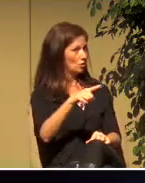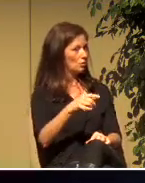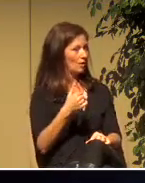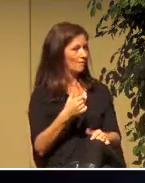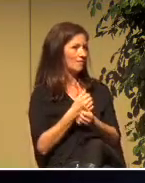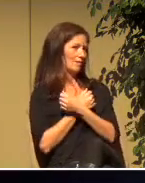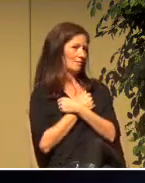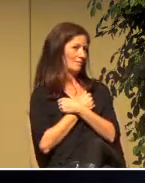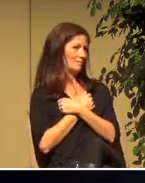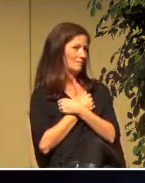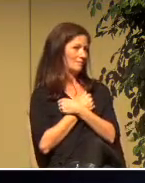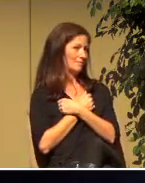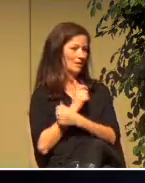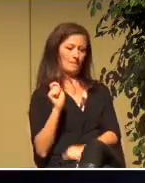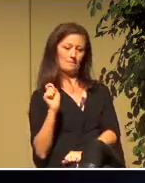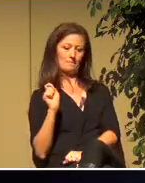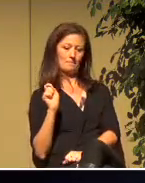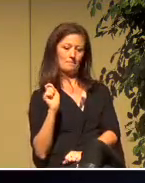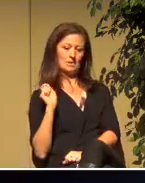period